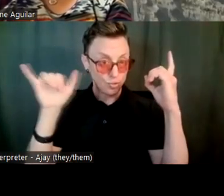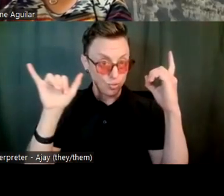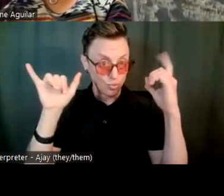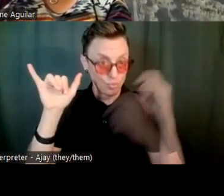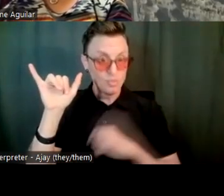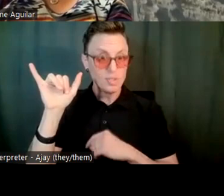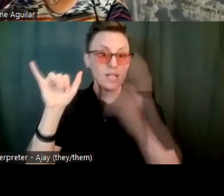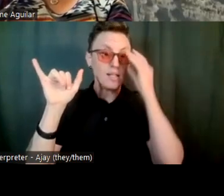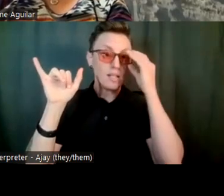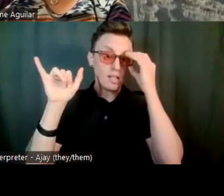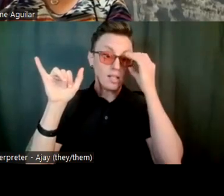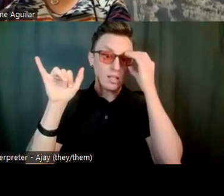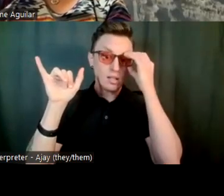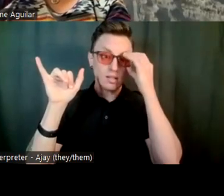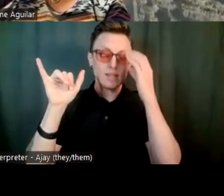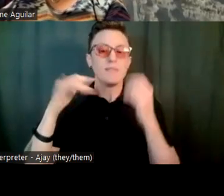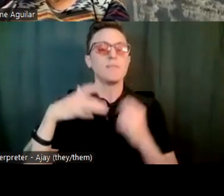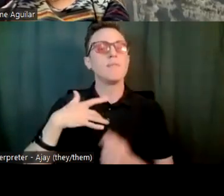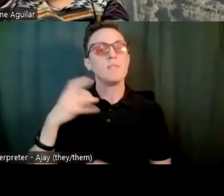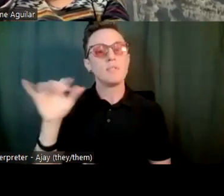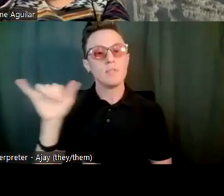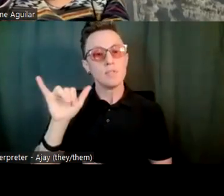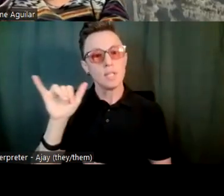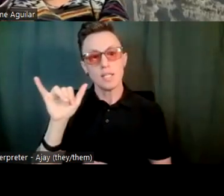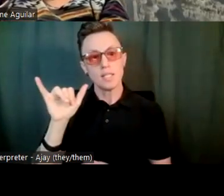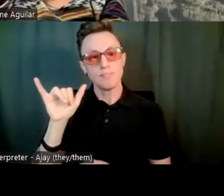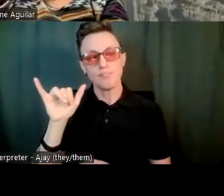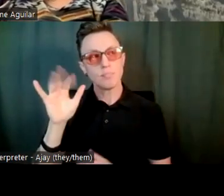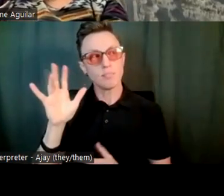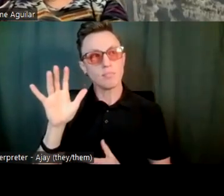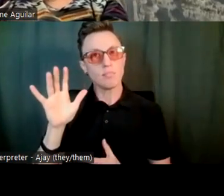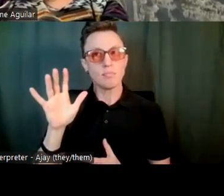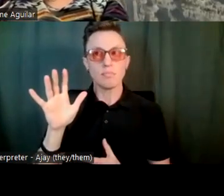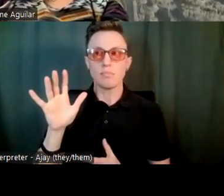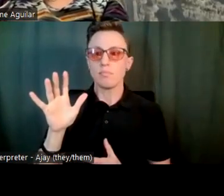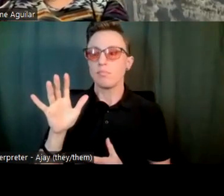I feel like that's where